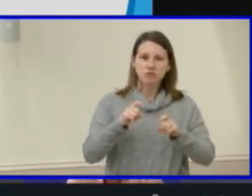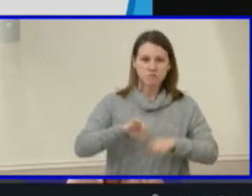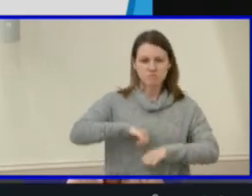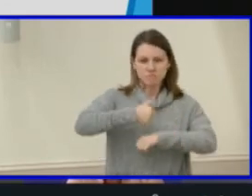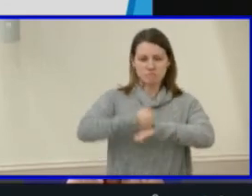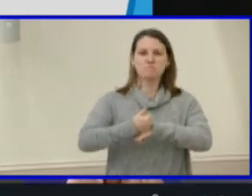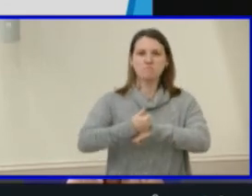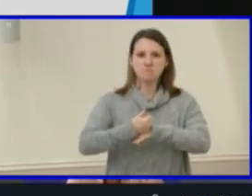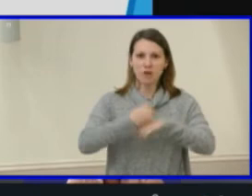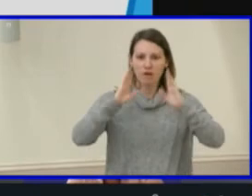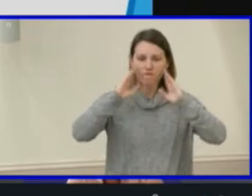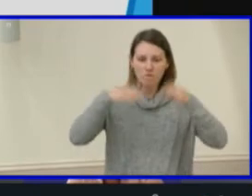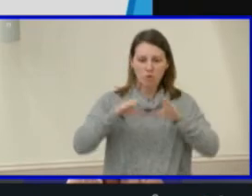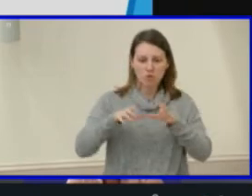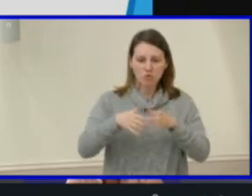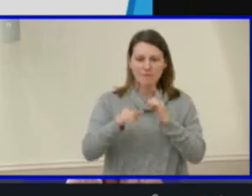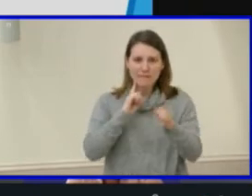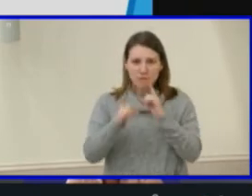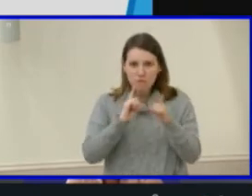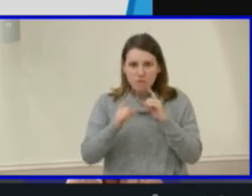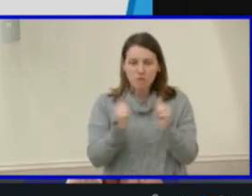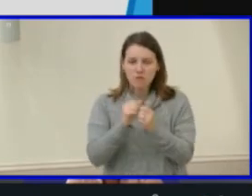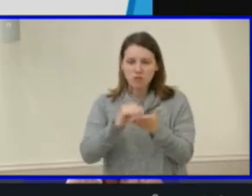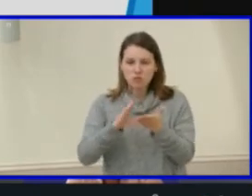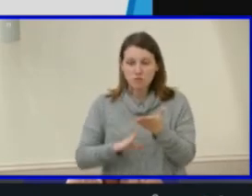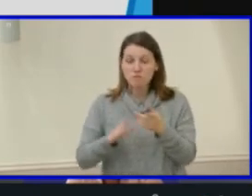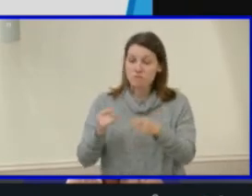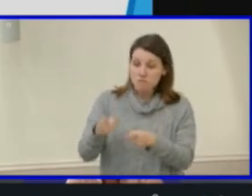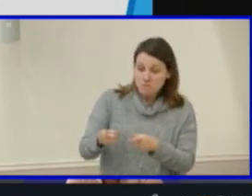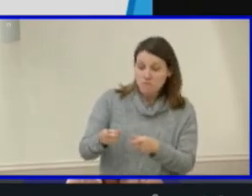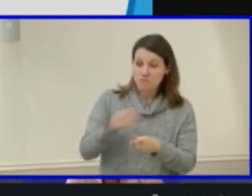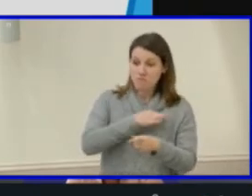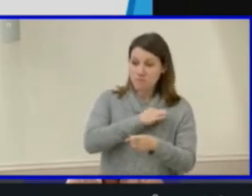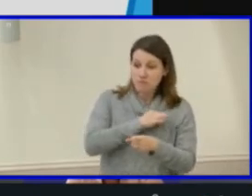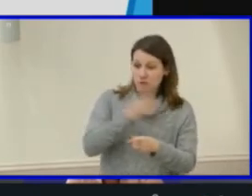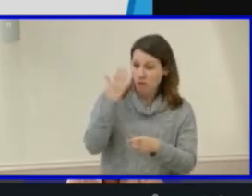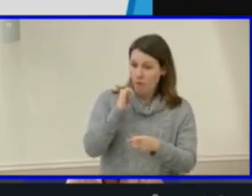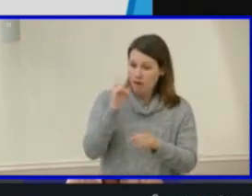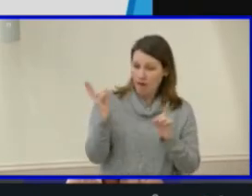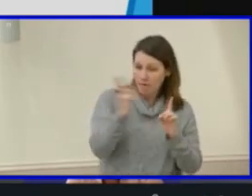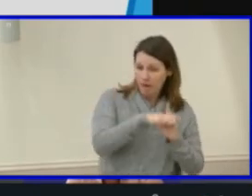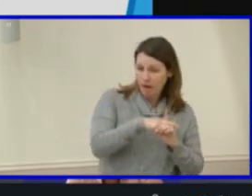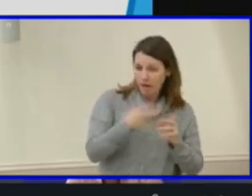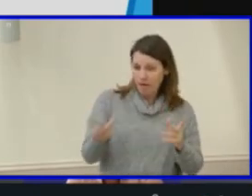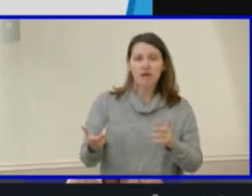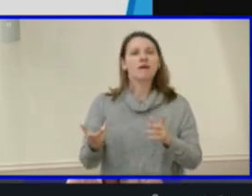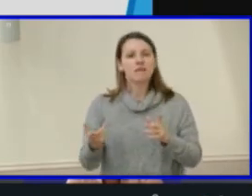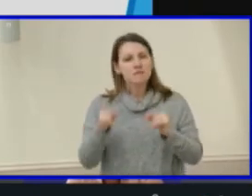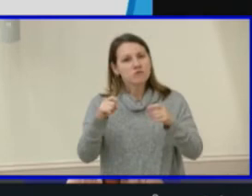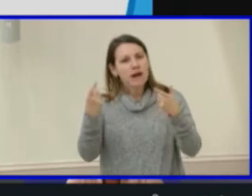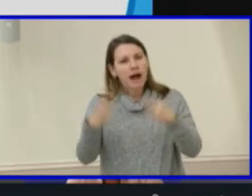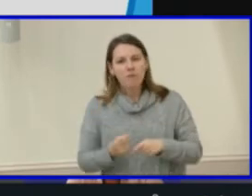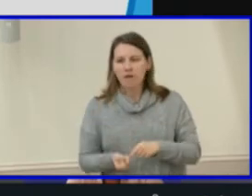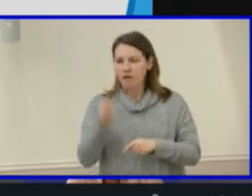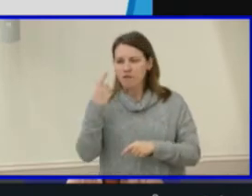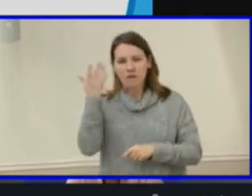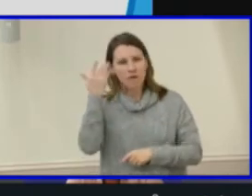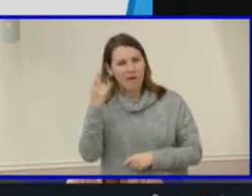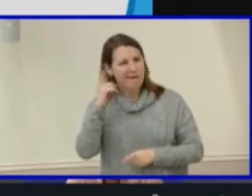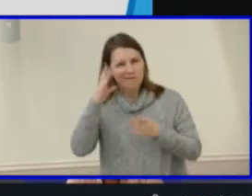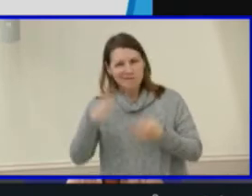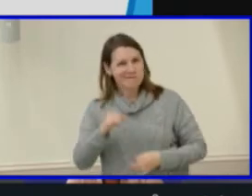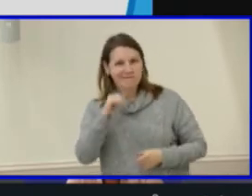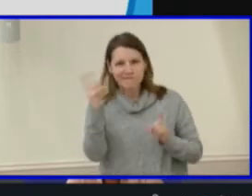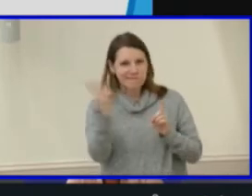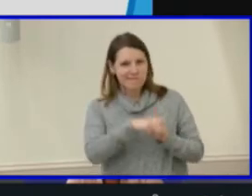Focus group interviews of students who choose not to apply should also take place to better understand reasons behind those decisions.